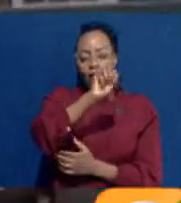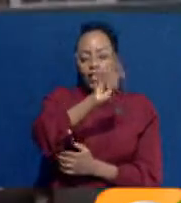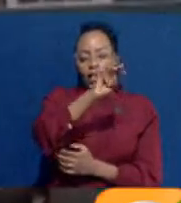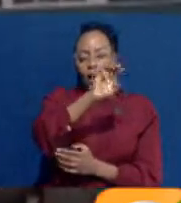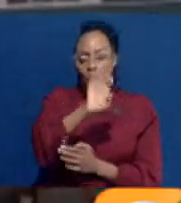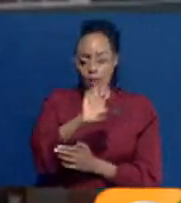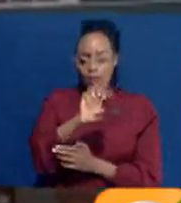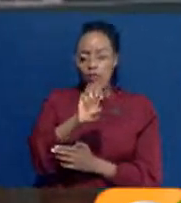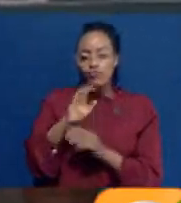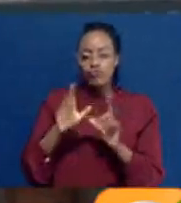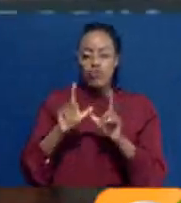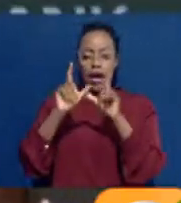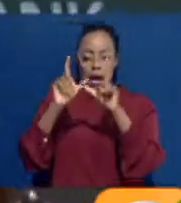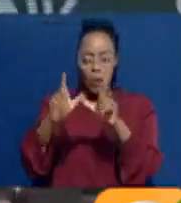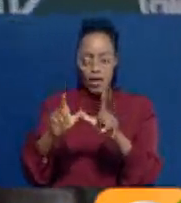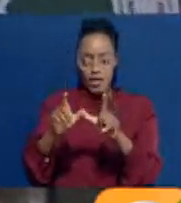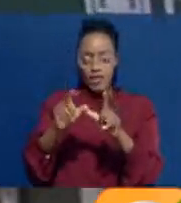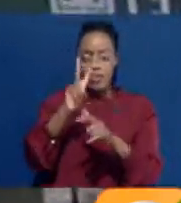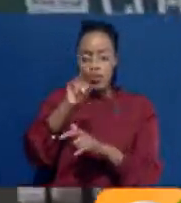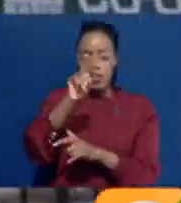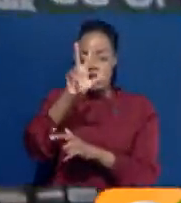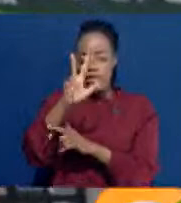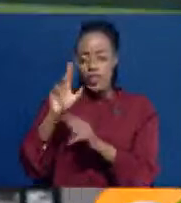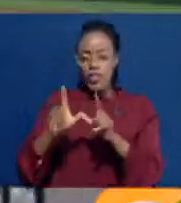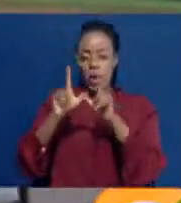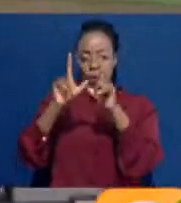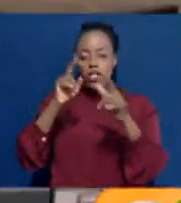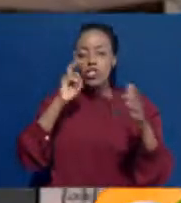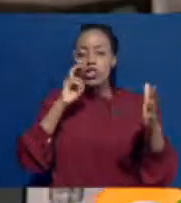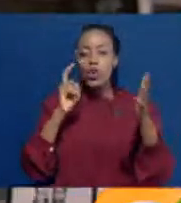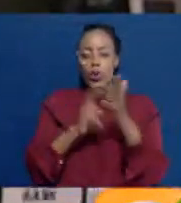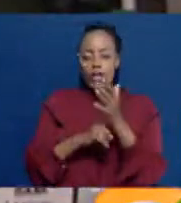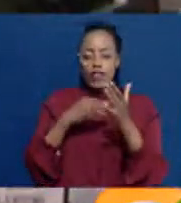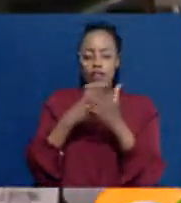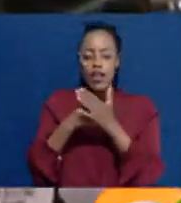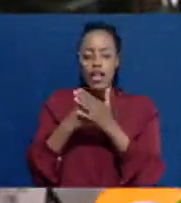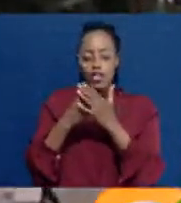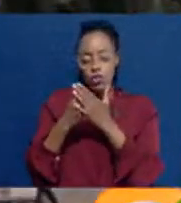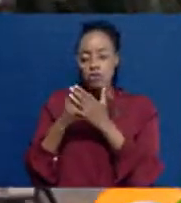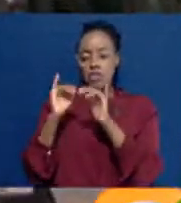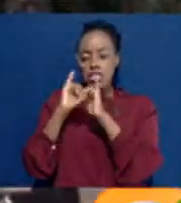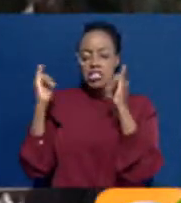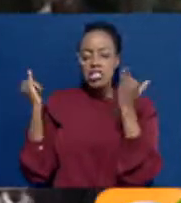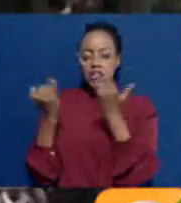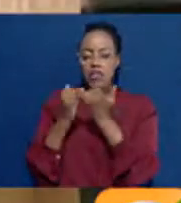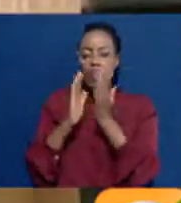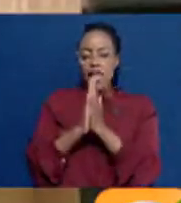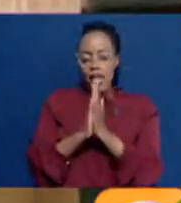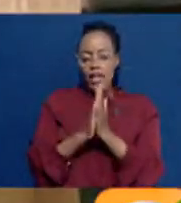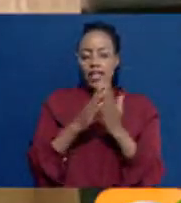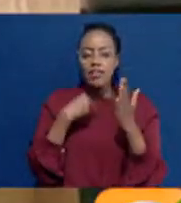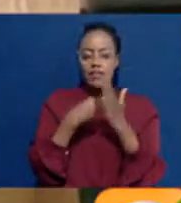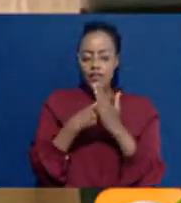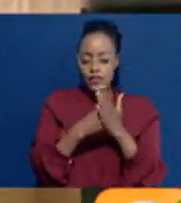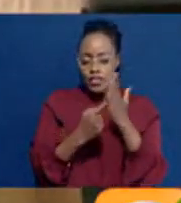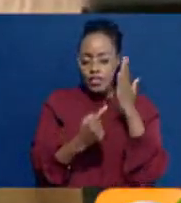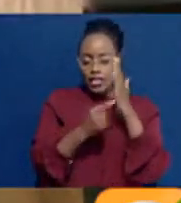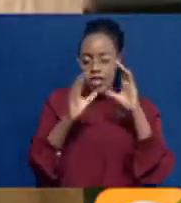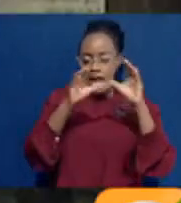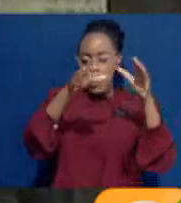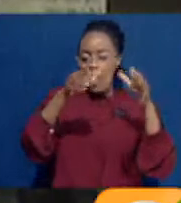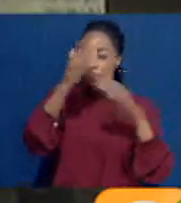2023. The award seeks to recognize financial institutions and fintech companies for their